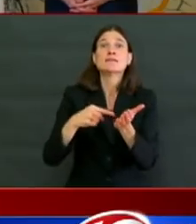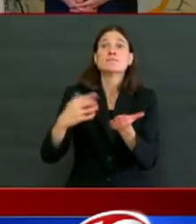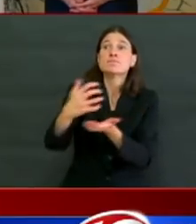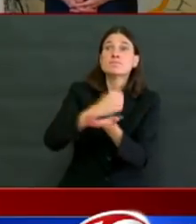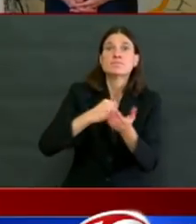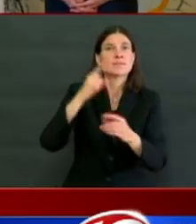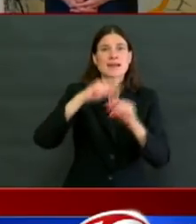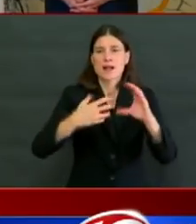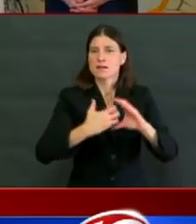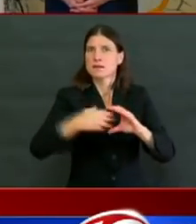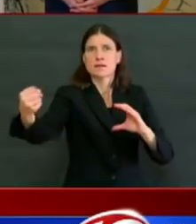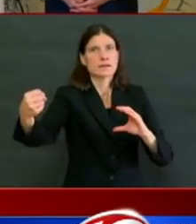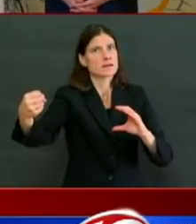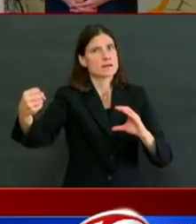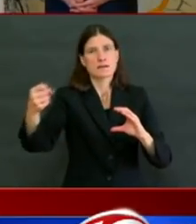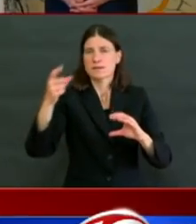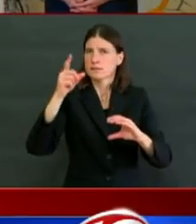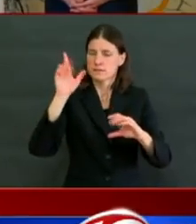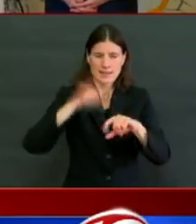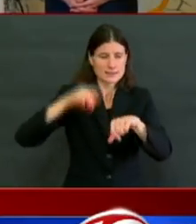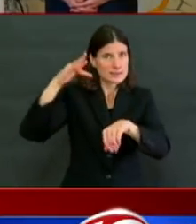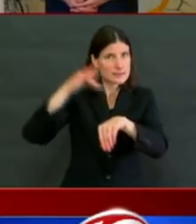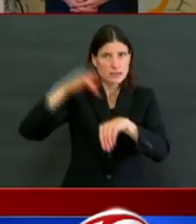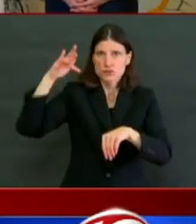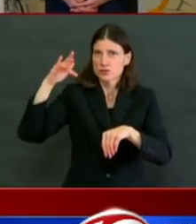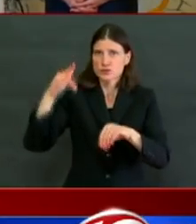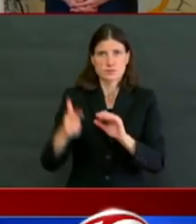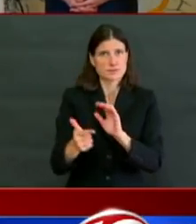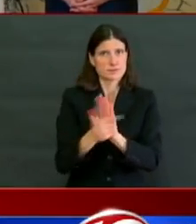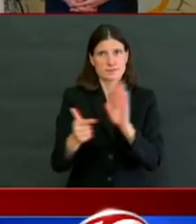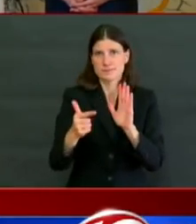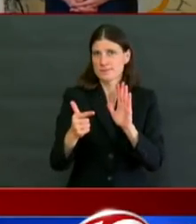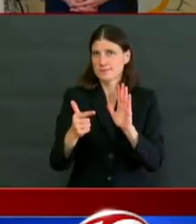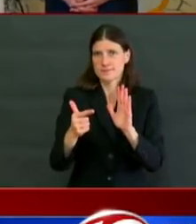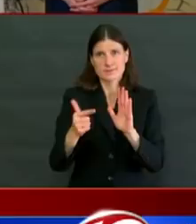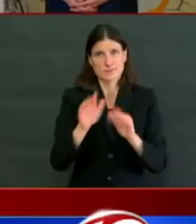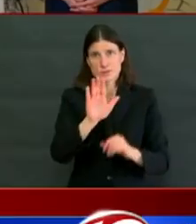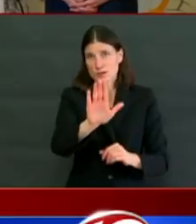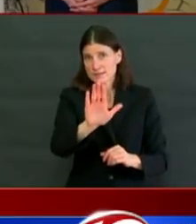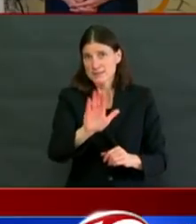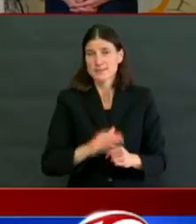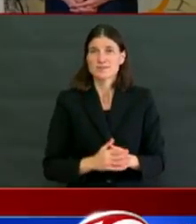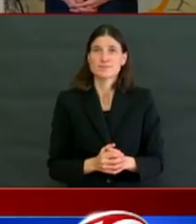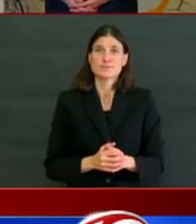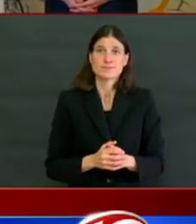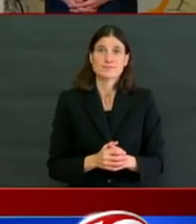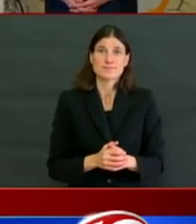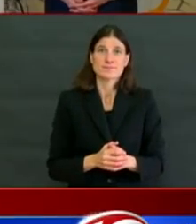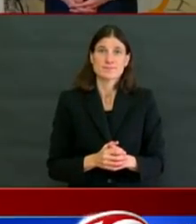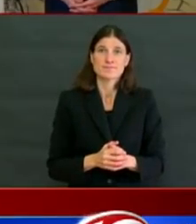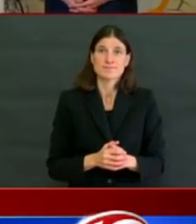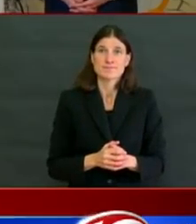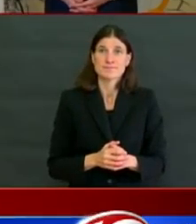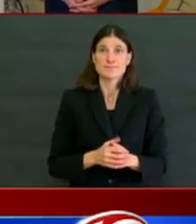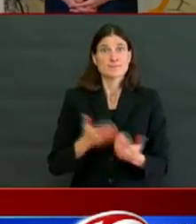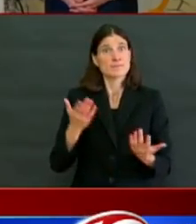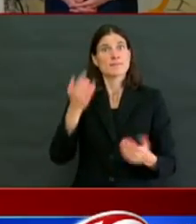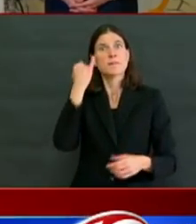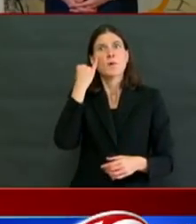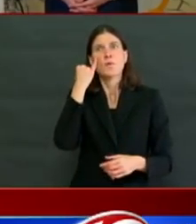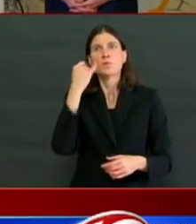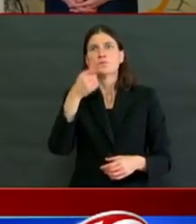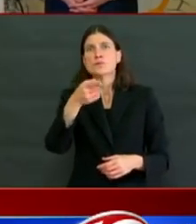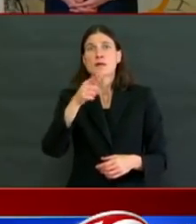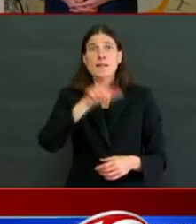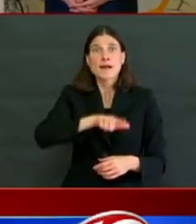but on the other end of the equation, if you, you know, as a landlord who's also struggling to pay their bills and is